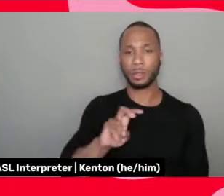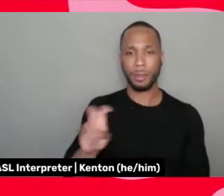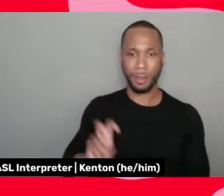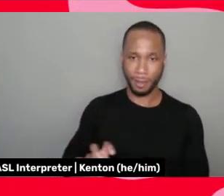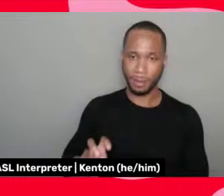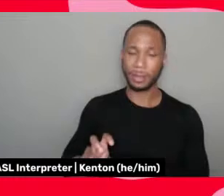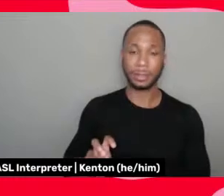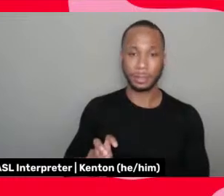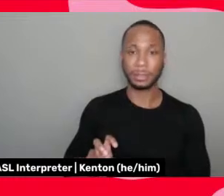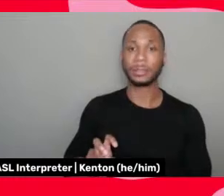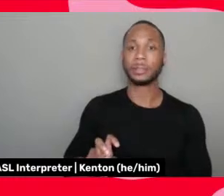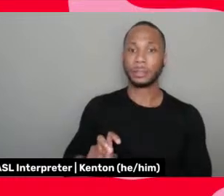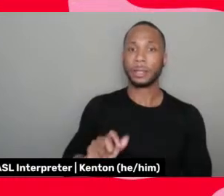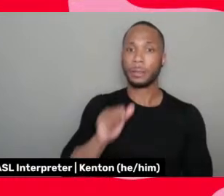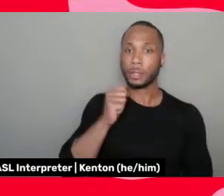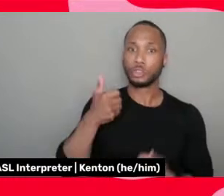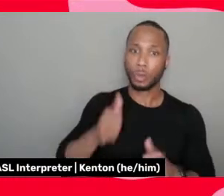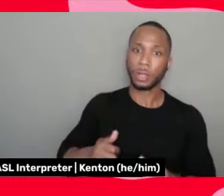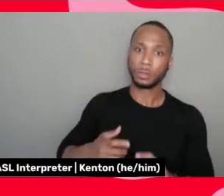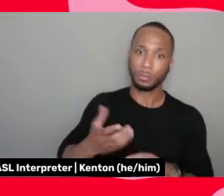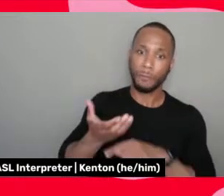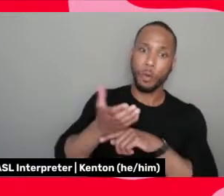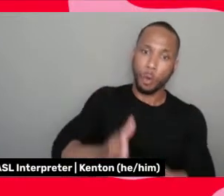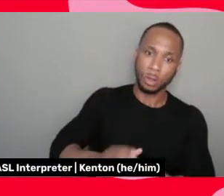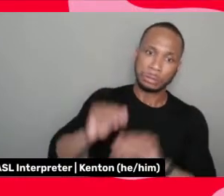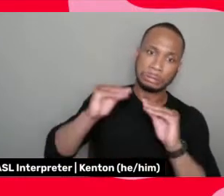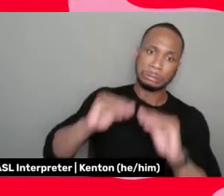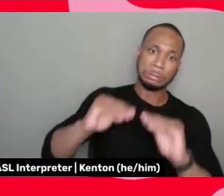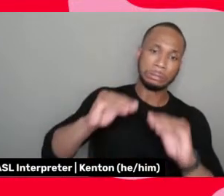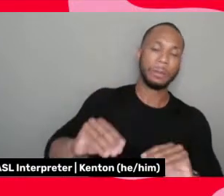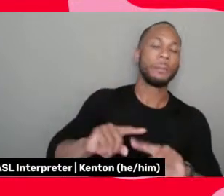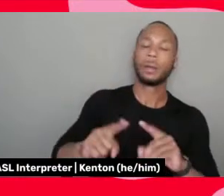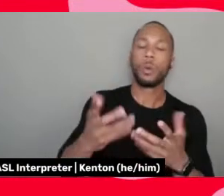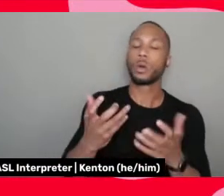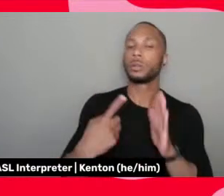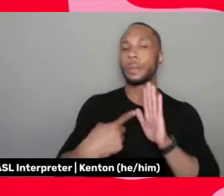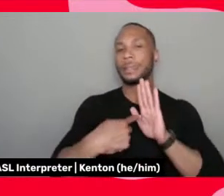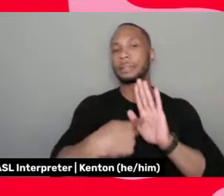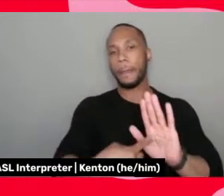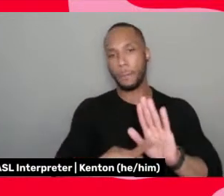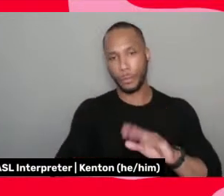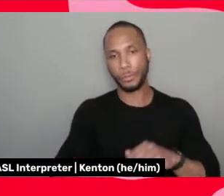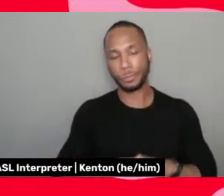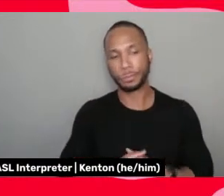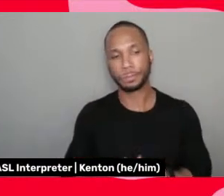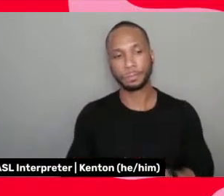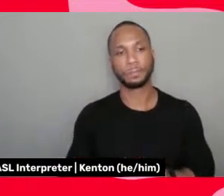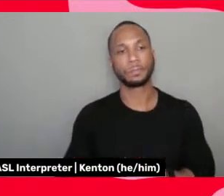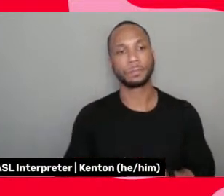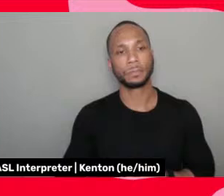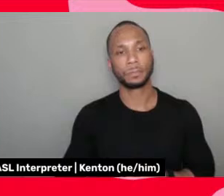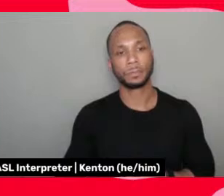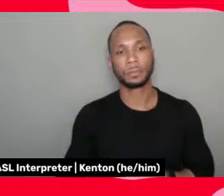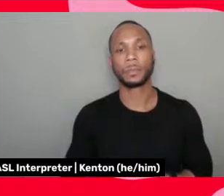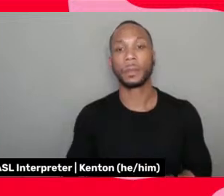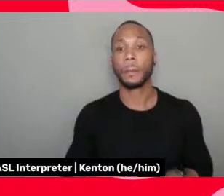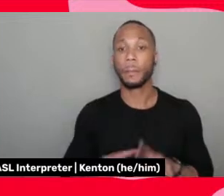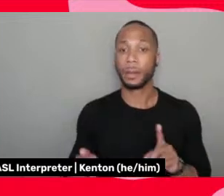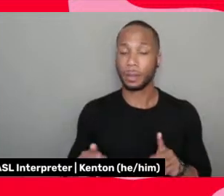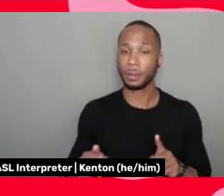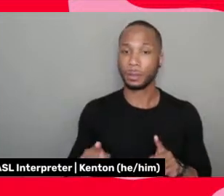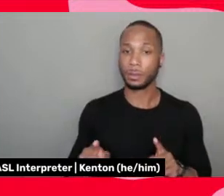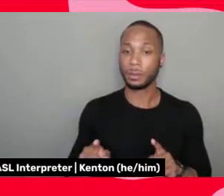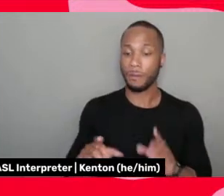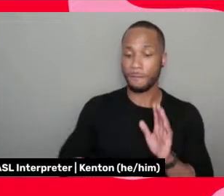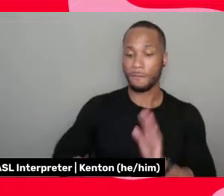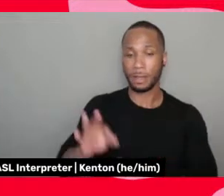not beating people over the head or trying to teach people. just tried to be an example. And, um, I, but it was finding my